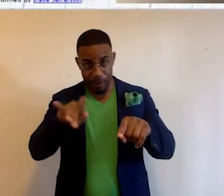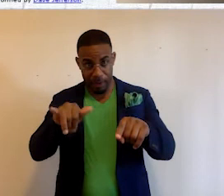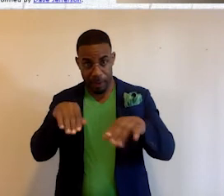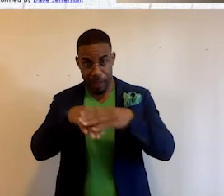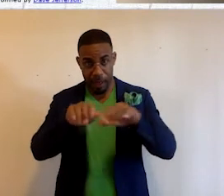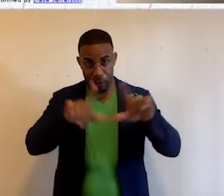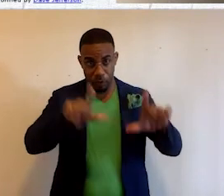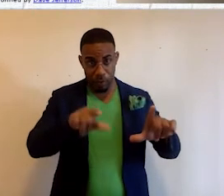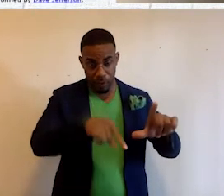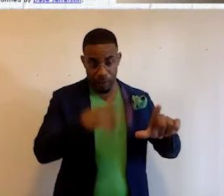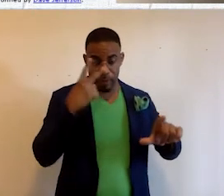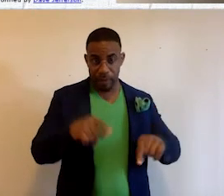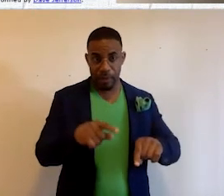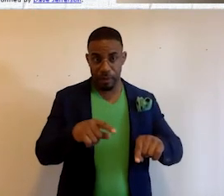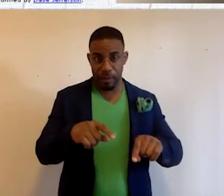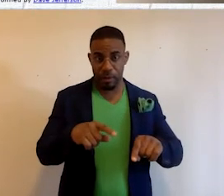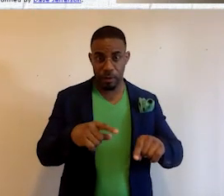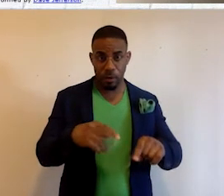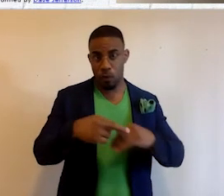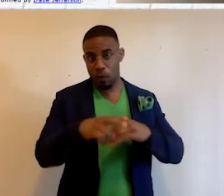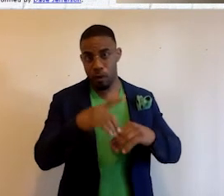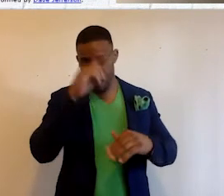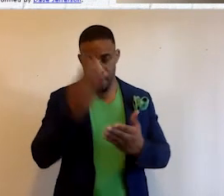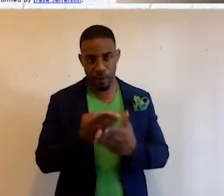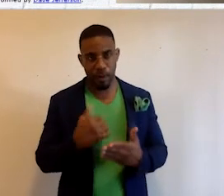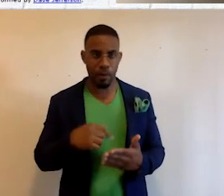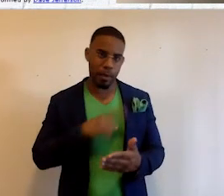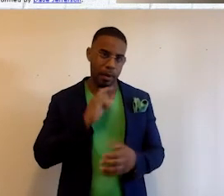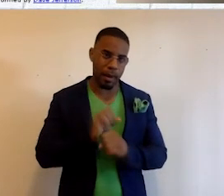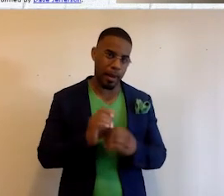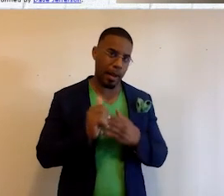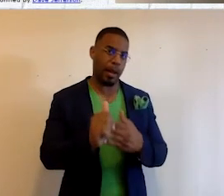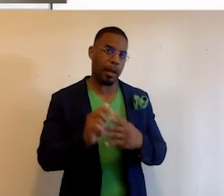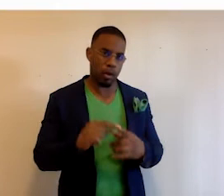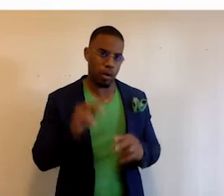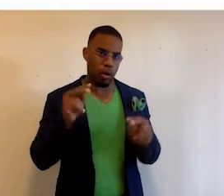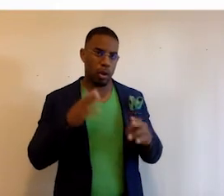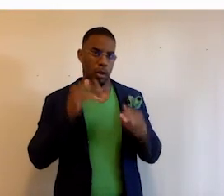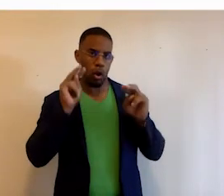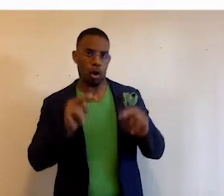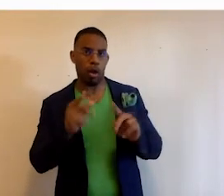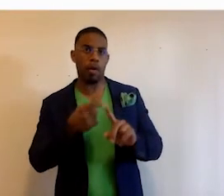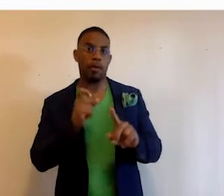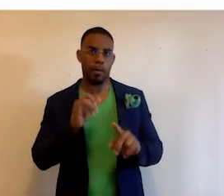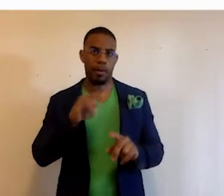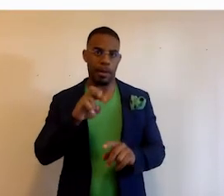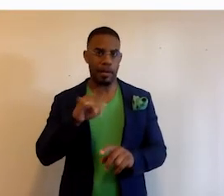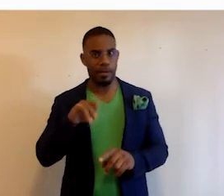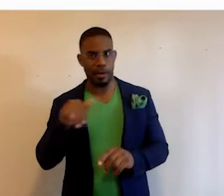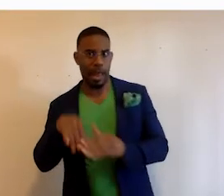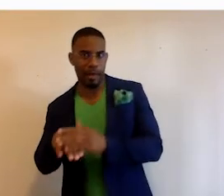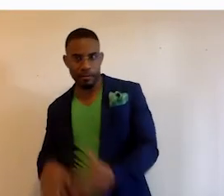screen, you can see it referring to Black Facts. We actually let you look at Black Facts from inner city access.